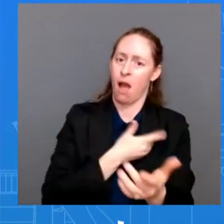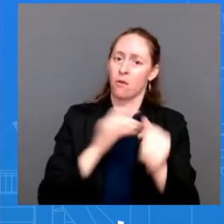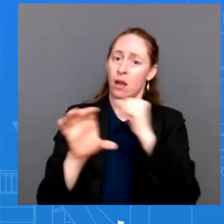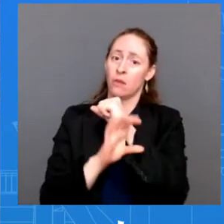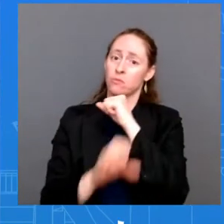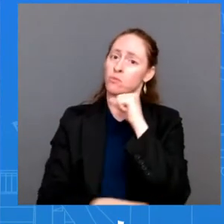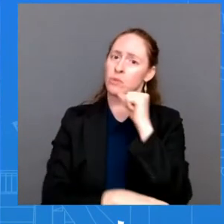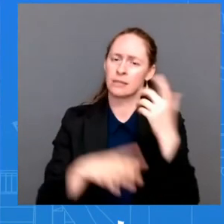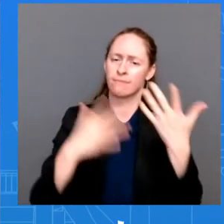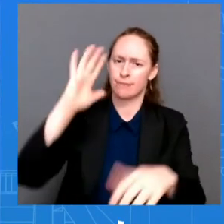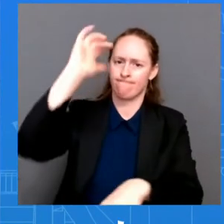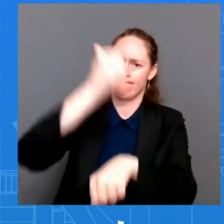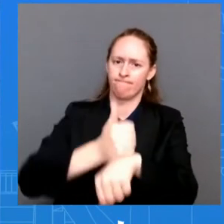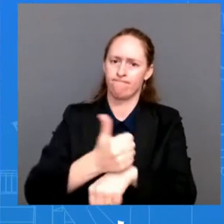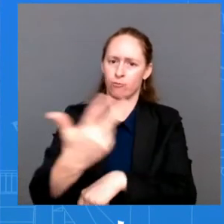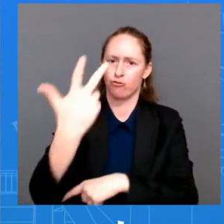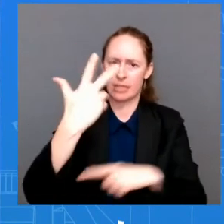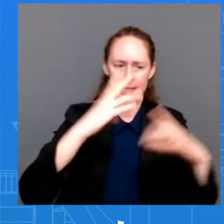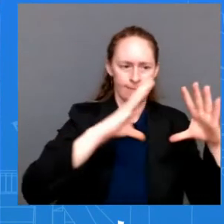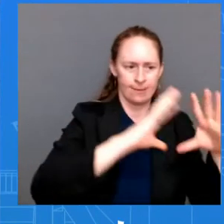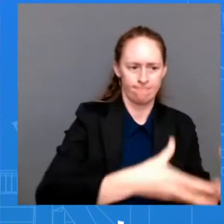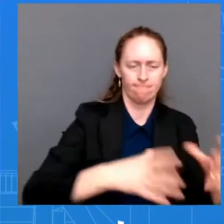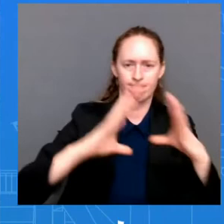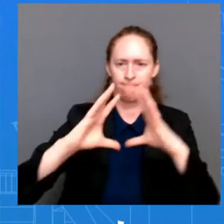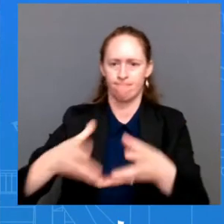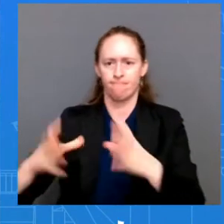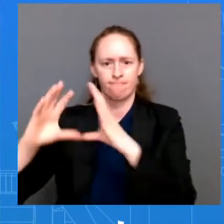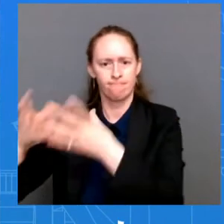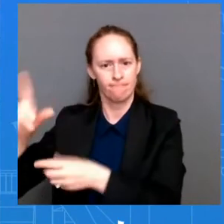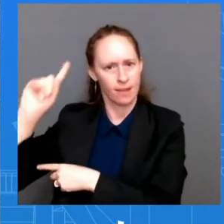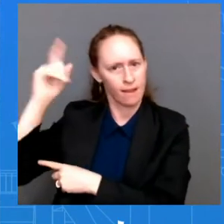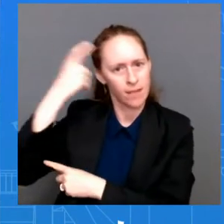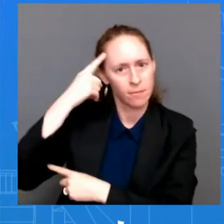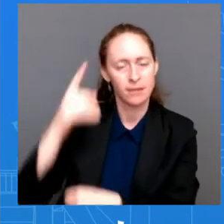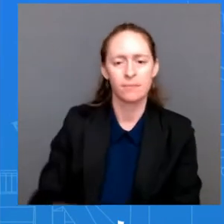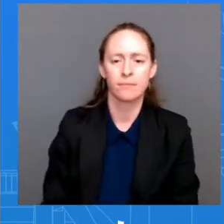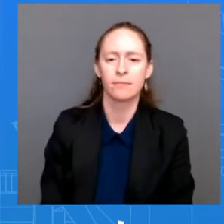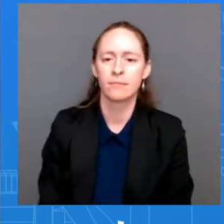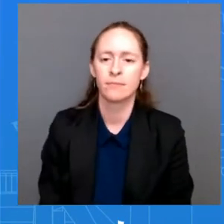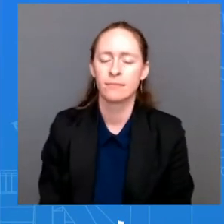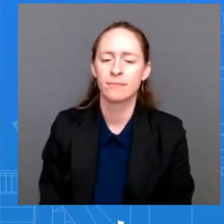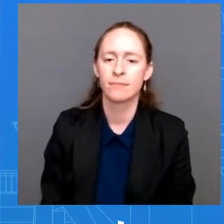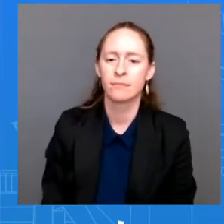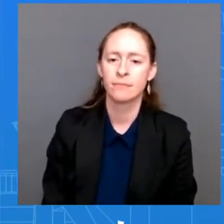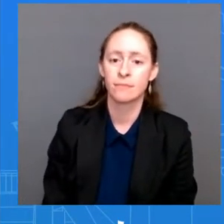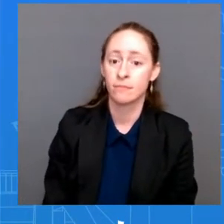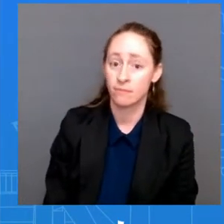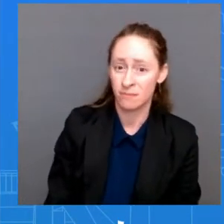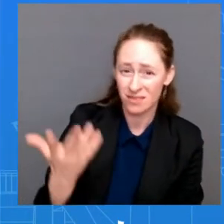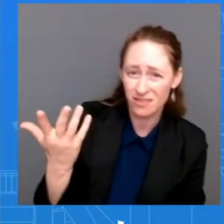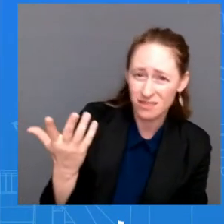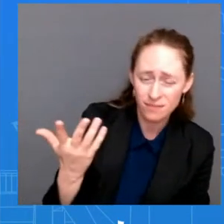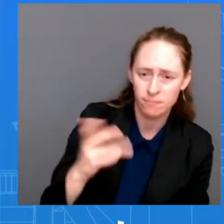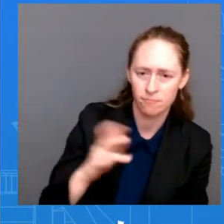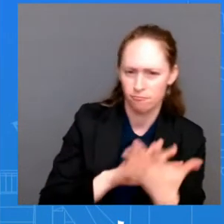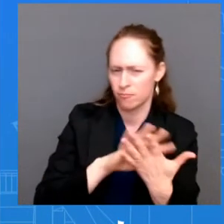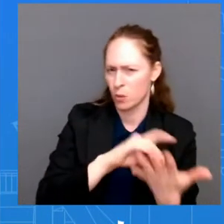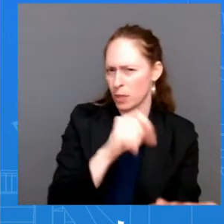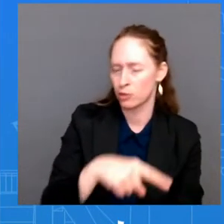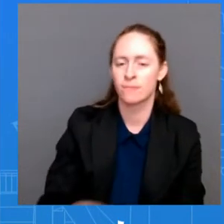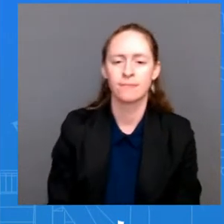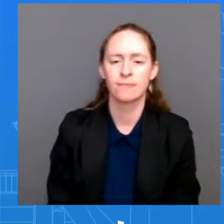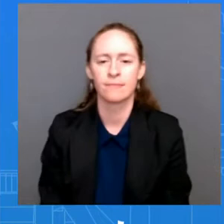you know, I don't think I'm hearing you say yes to that question. Am I? Mr. I said it in my opening statement that the PRC